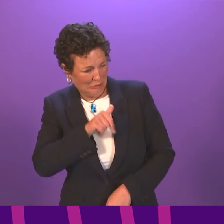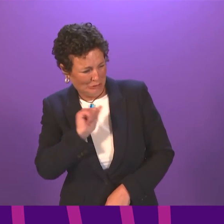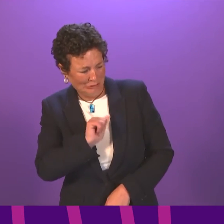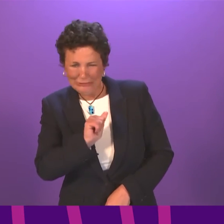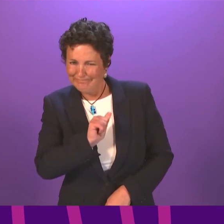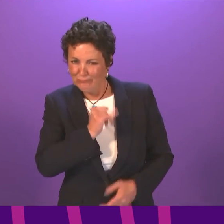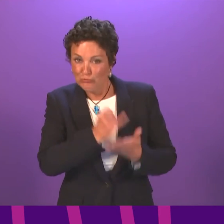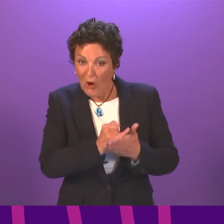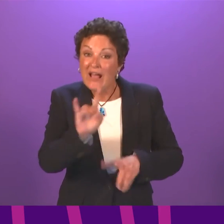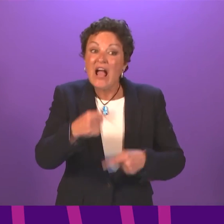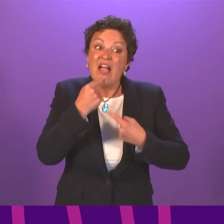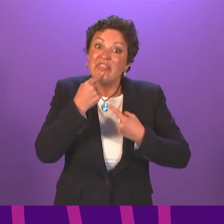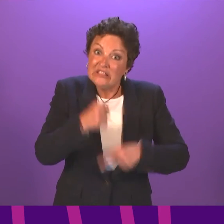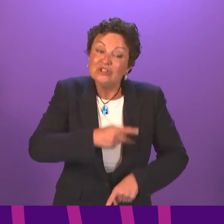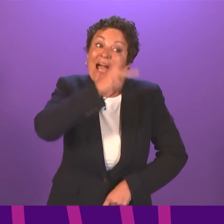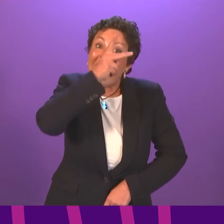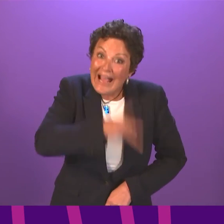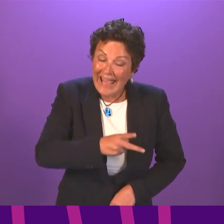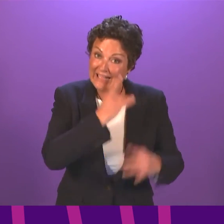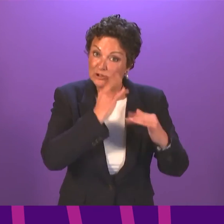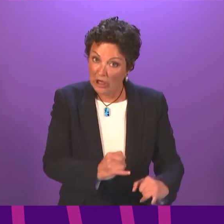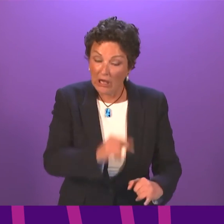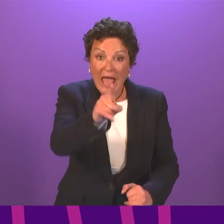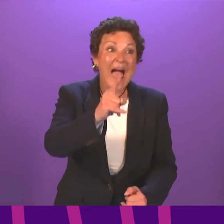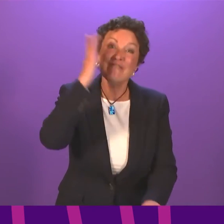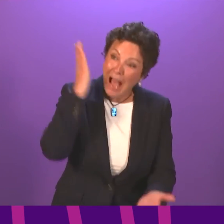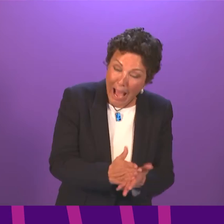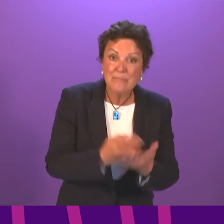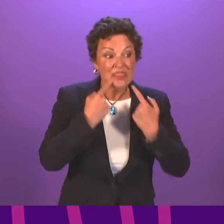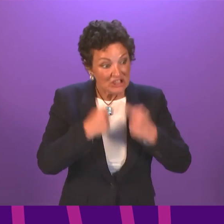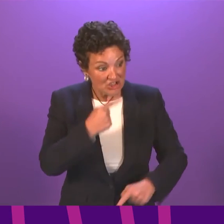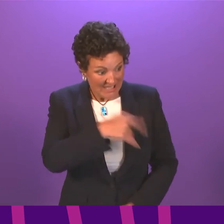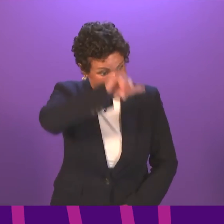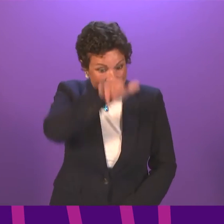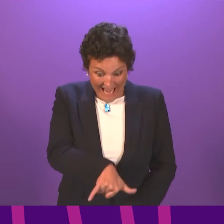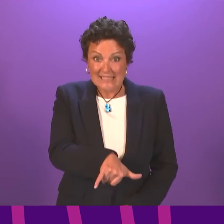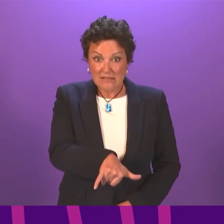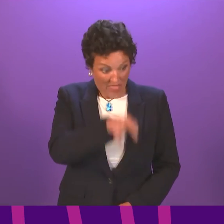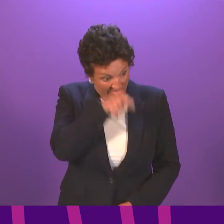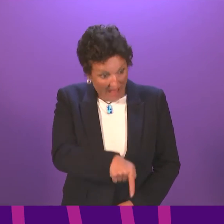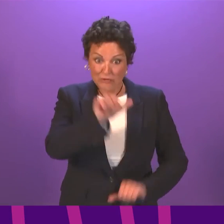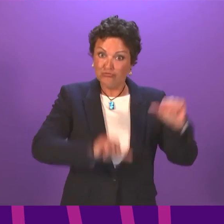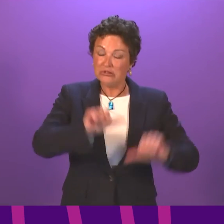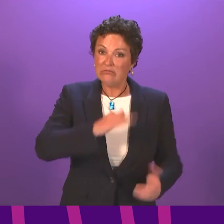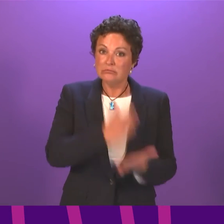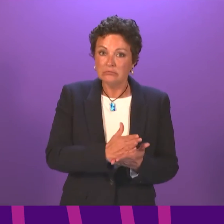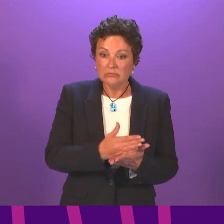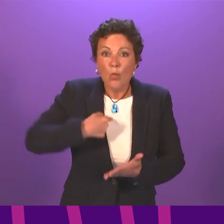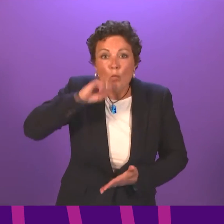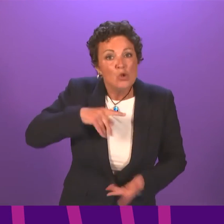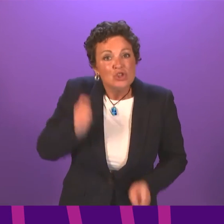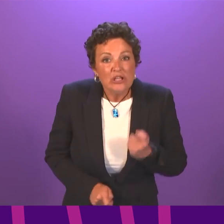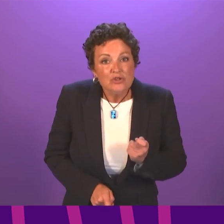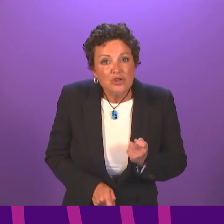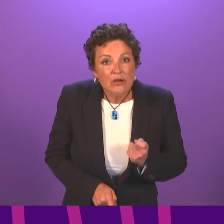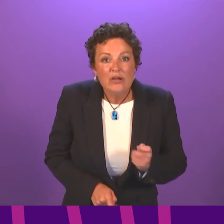this. If the teacher's judgment is that they stand by the result they gave, that result stands. It is not changed.